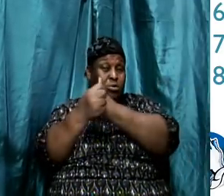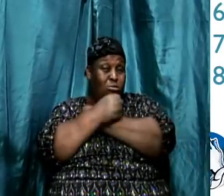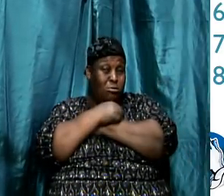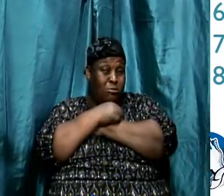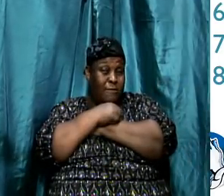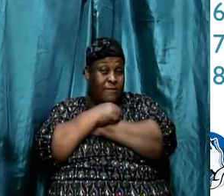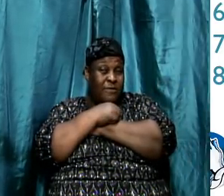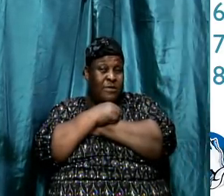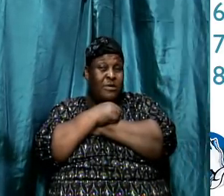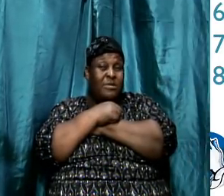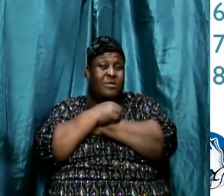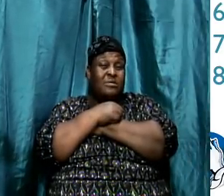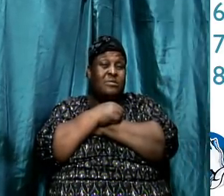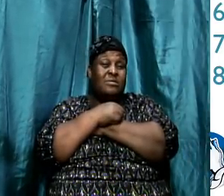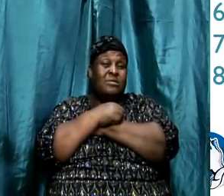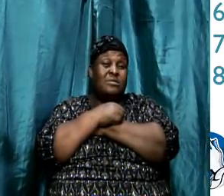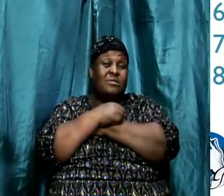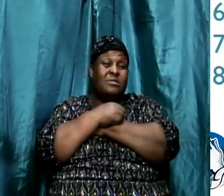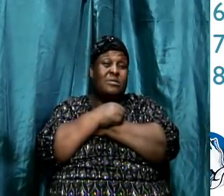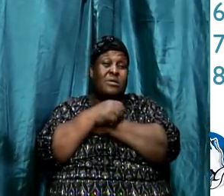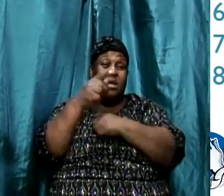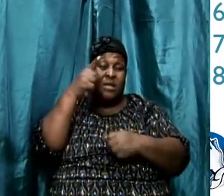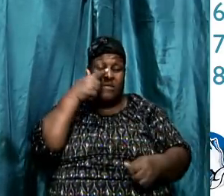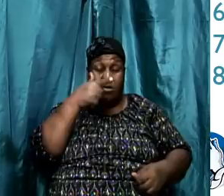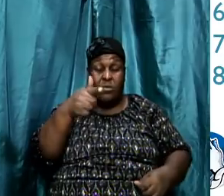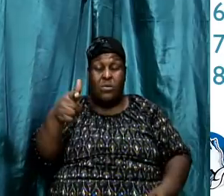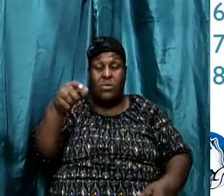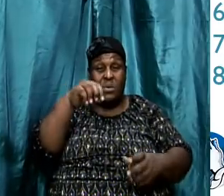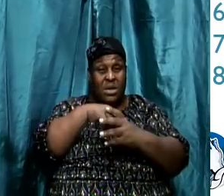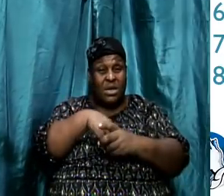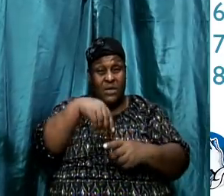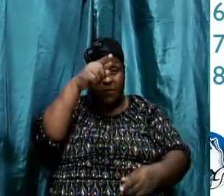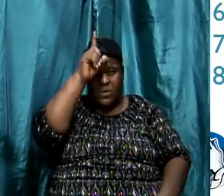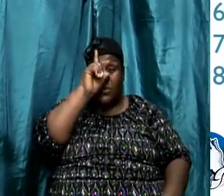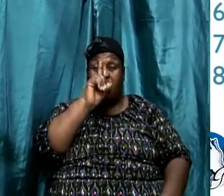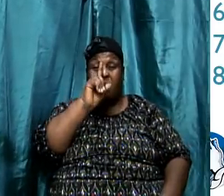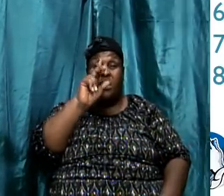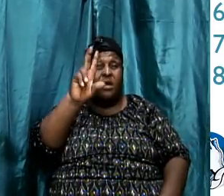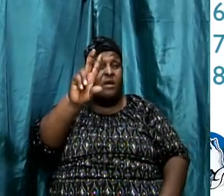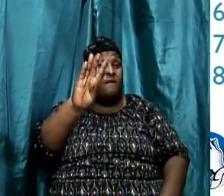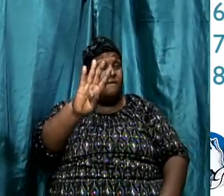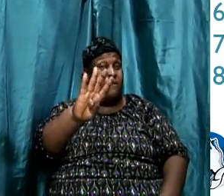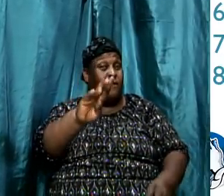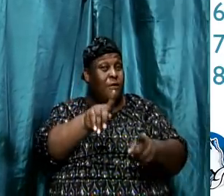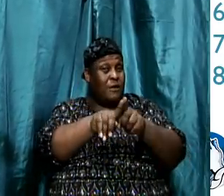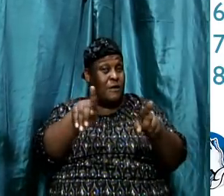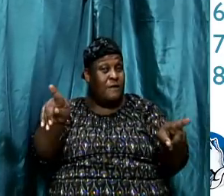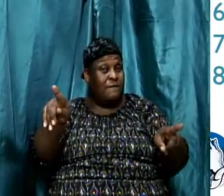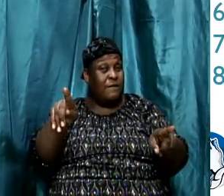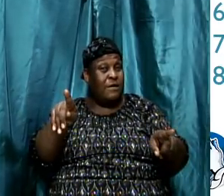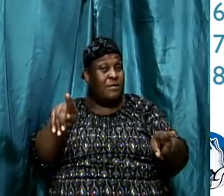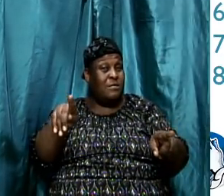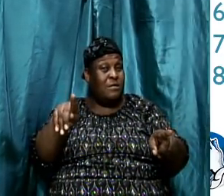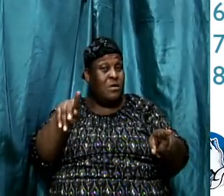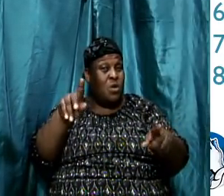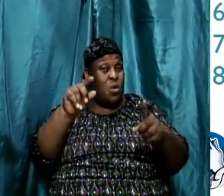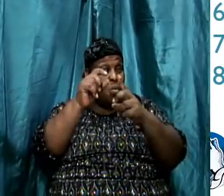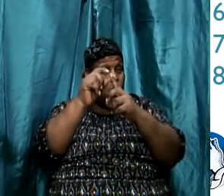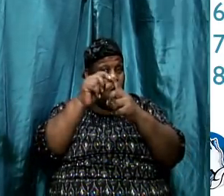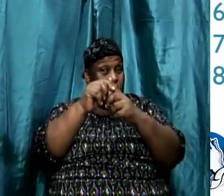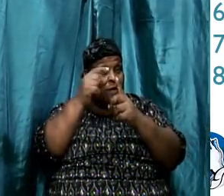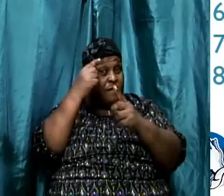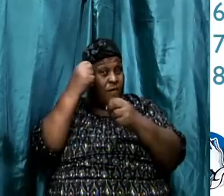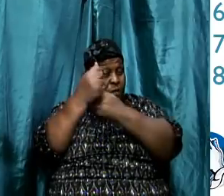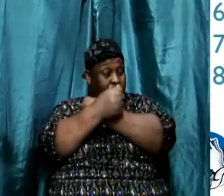Amen? And if you look in the Greek, the Greek has about four different words for love. So you have agape, you have starge,